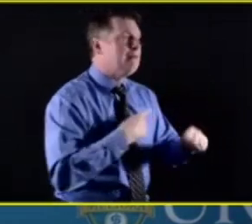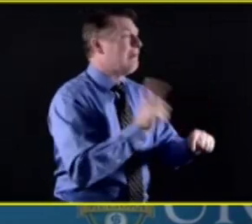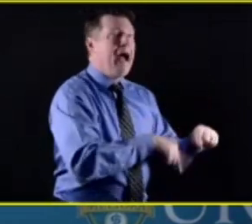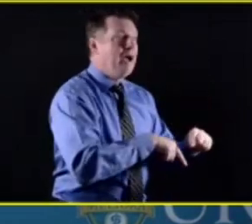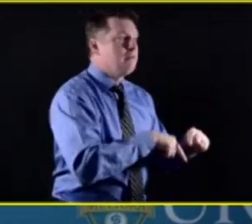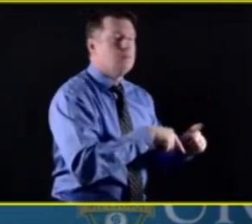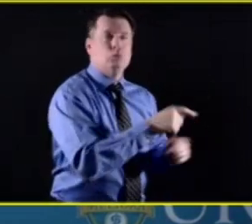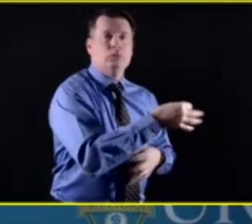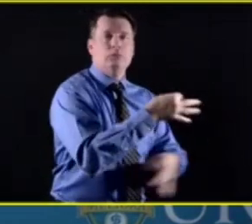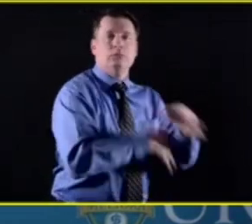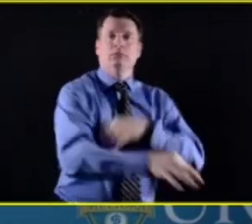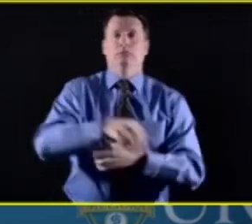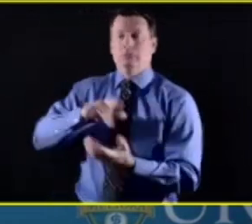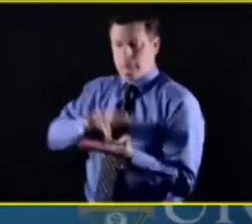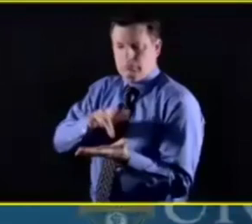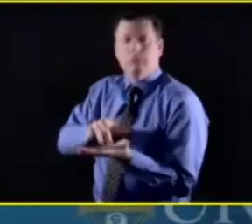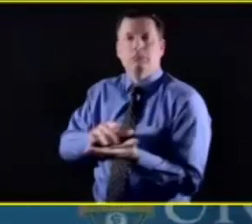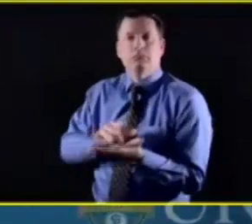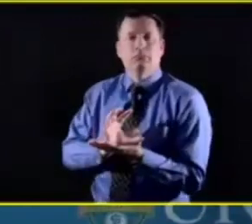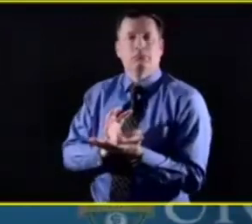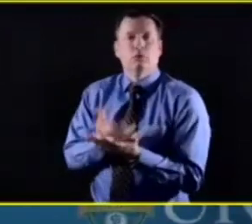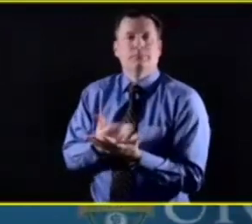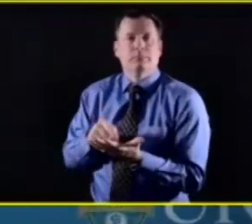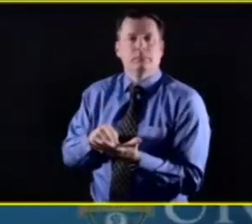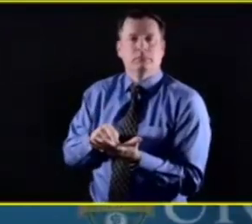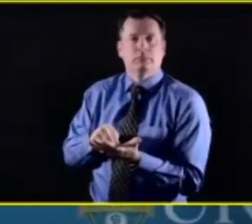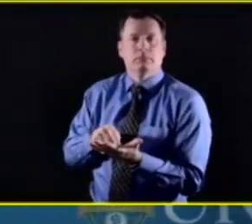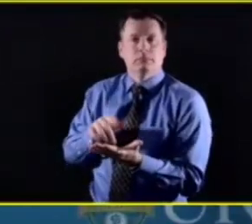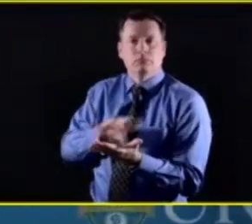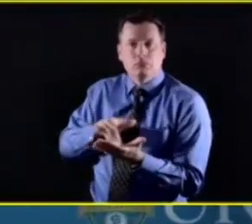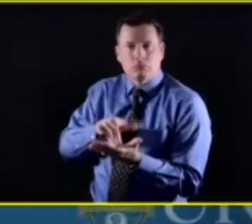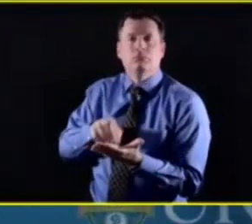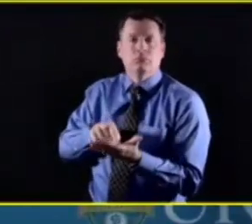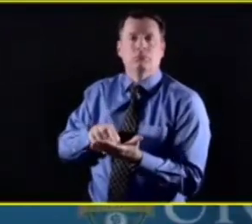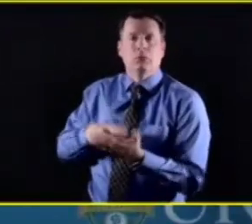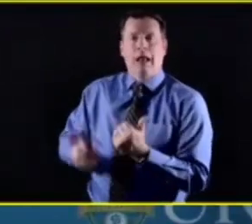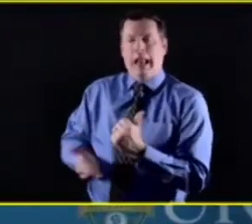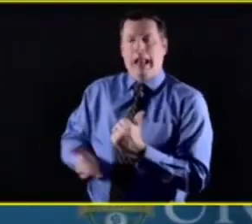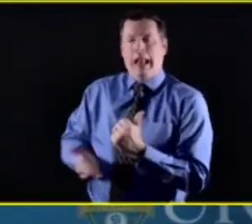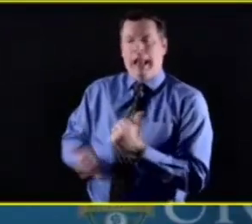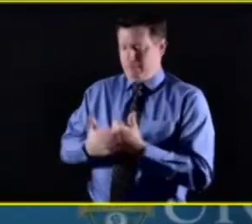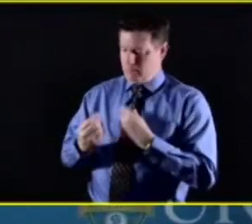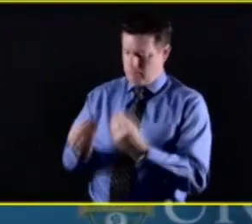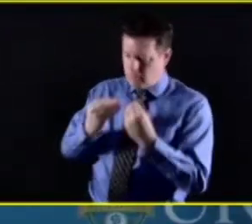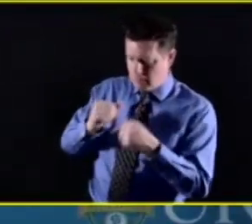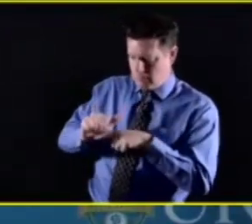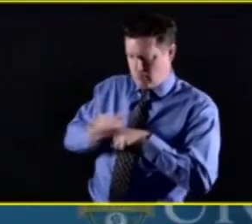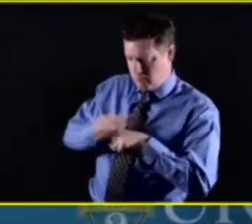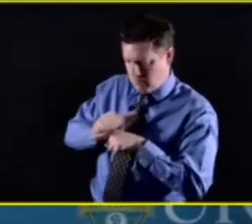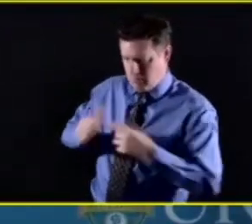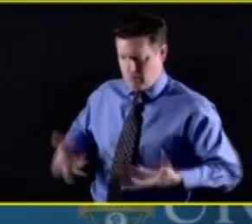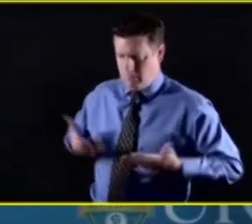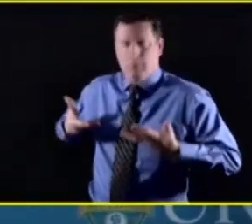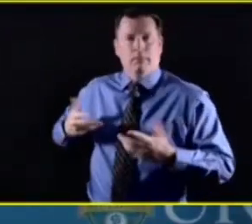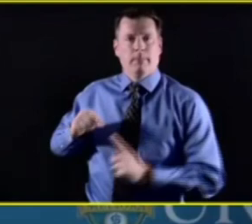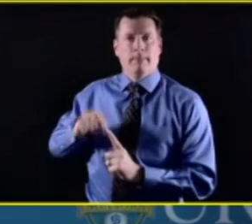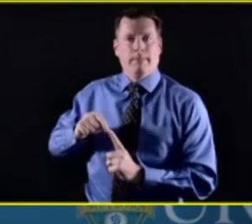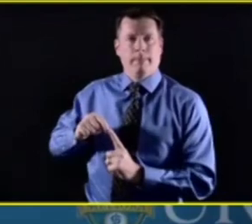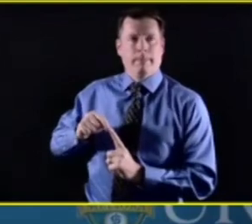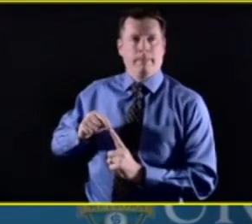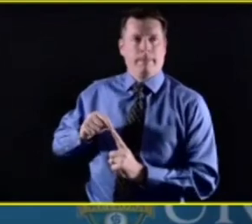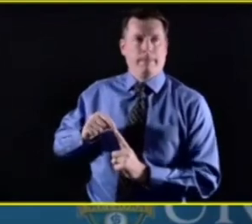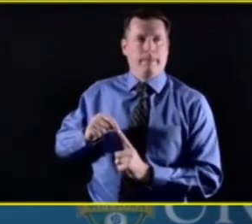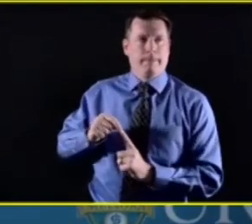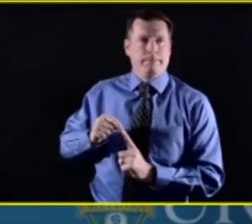way to manage some of the earlier phases of distress that prevent them from moving on to the level of